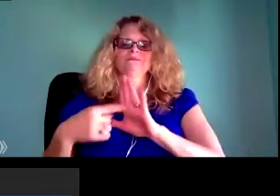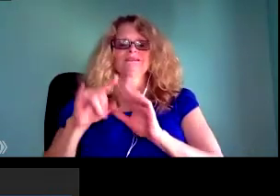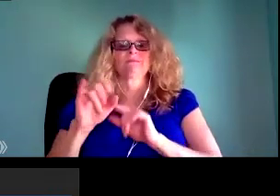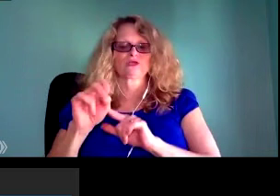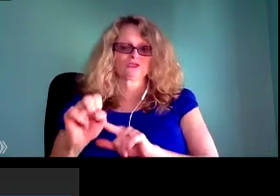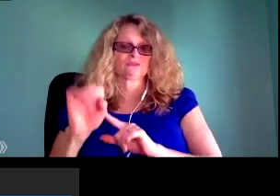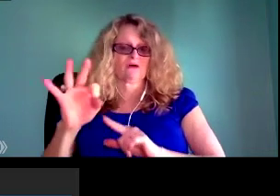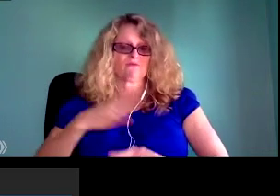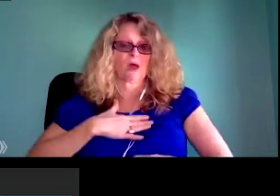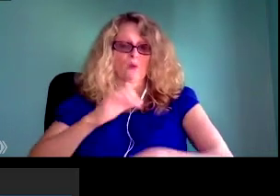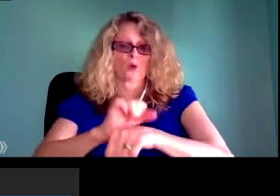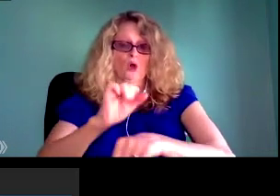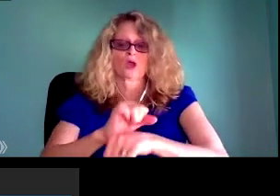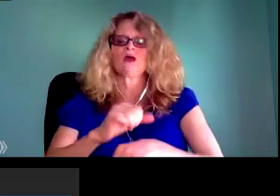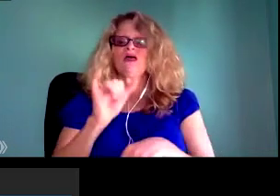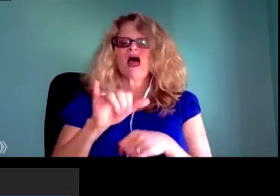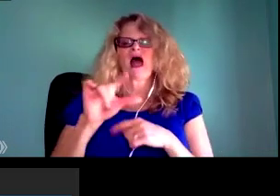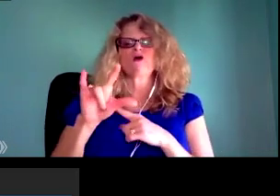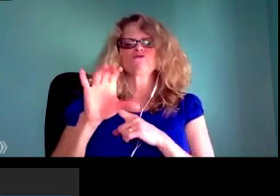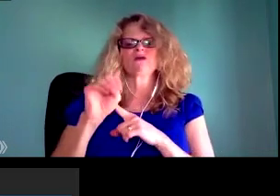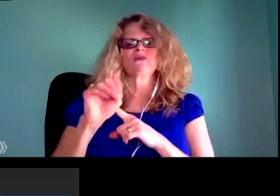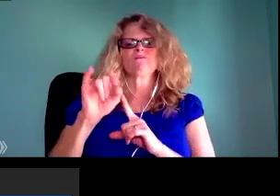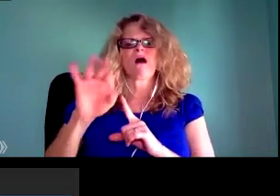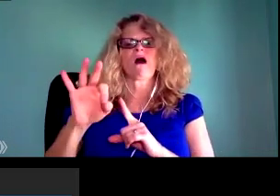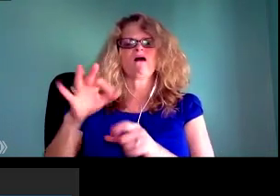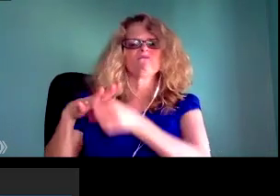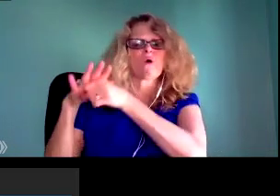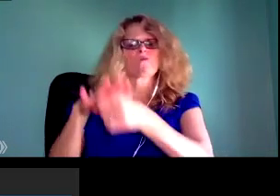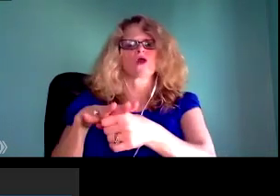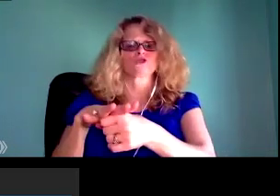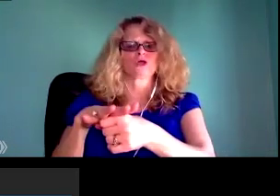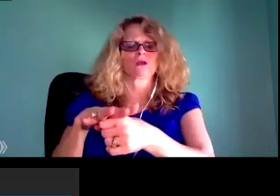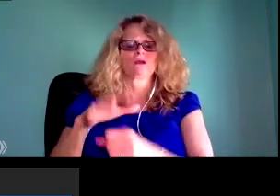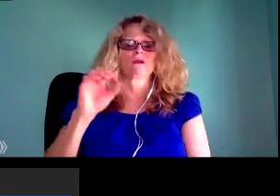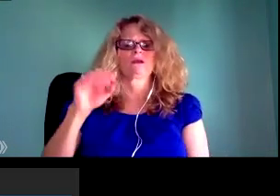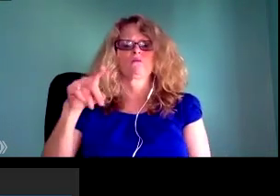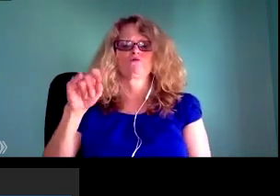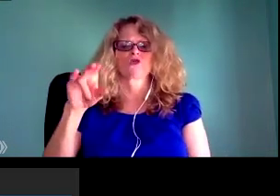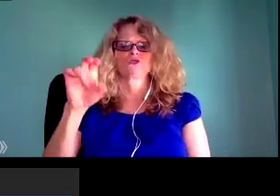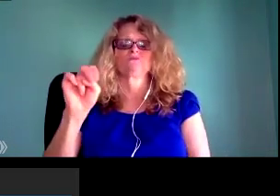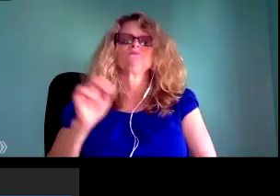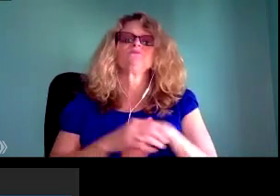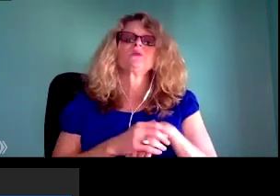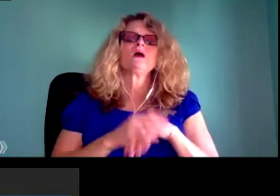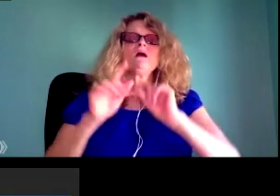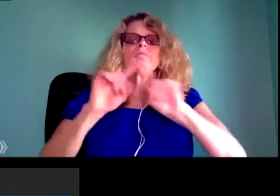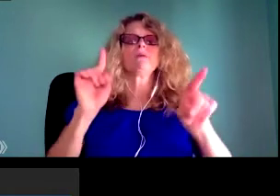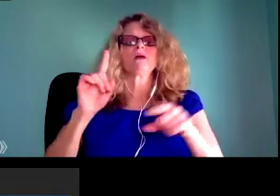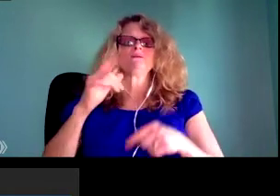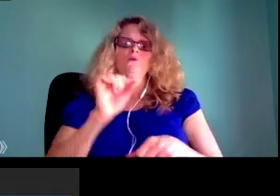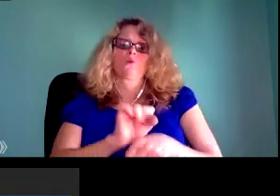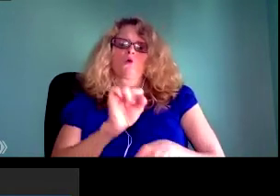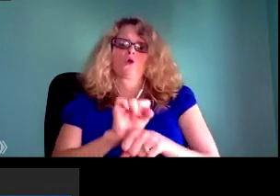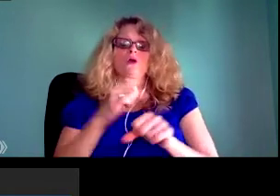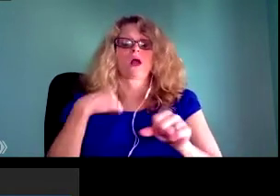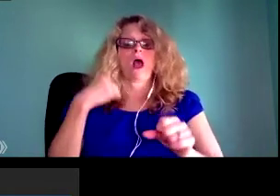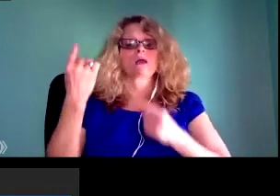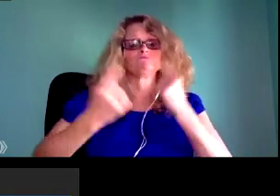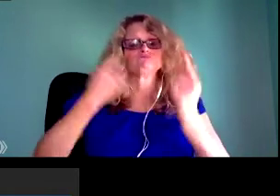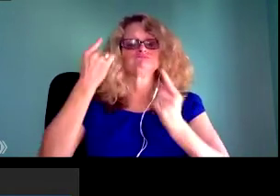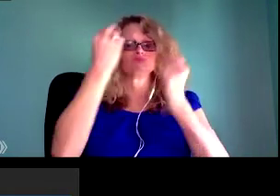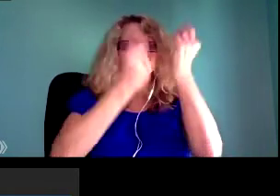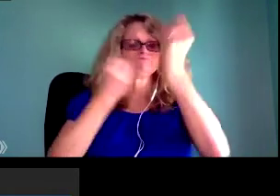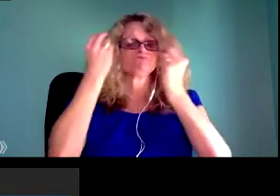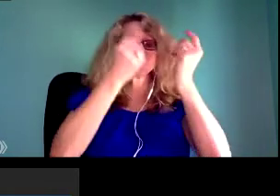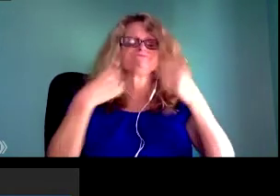flown by 10, 11 years. And I point to this because I think our